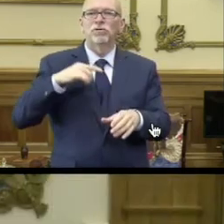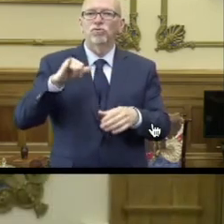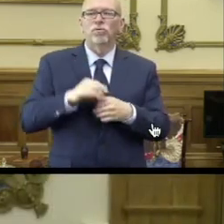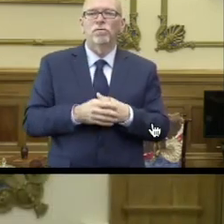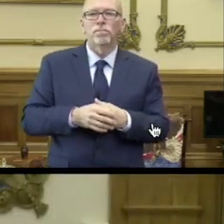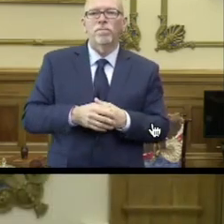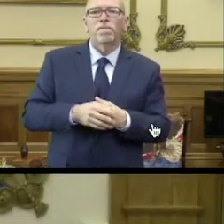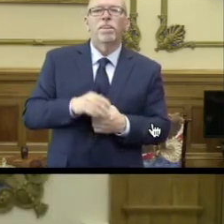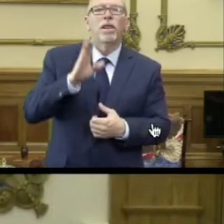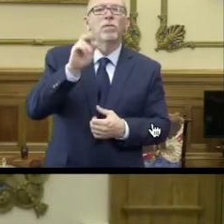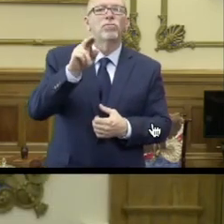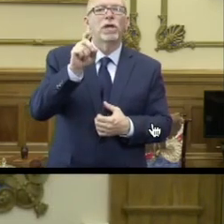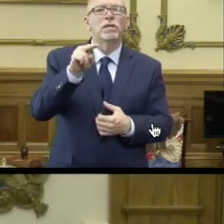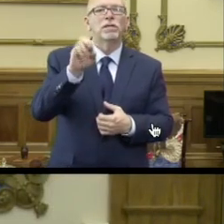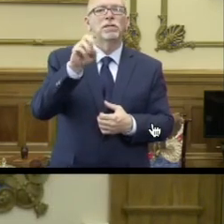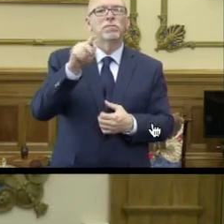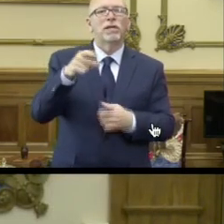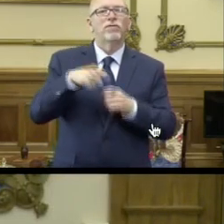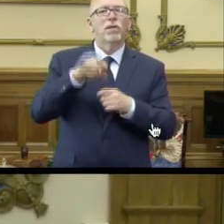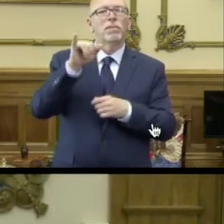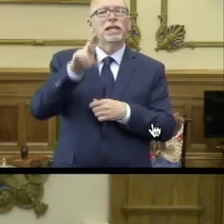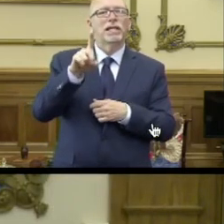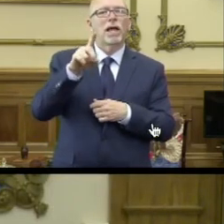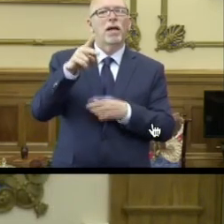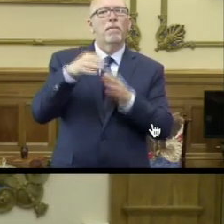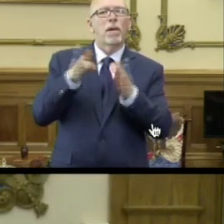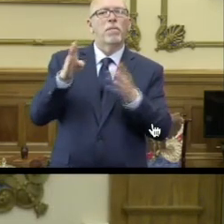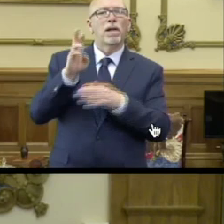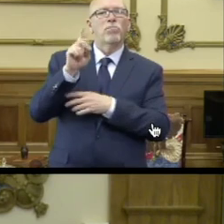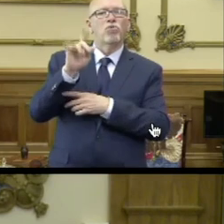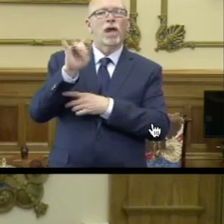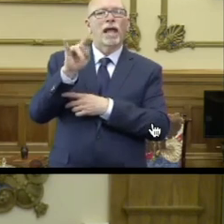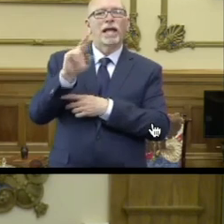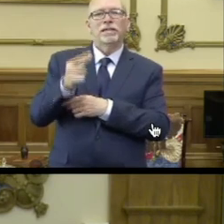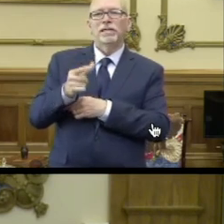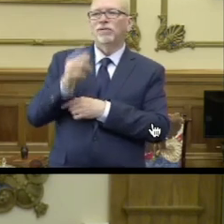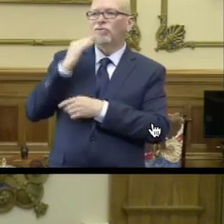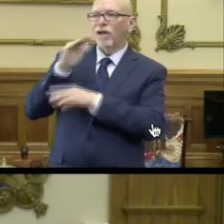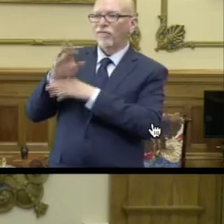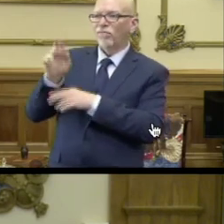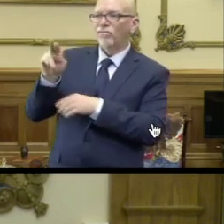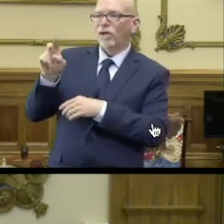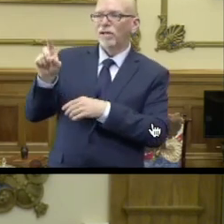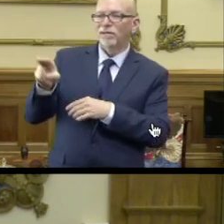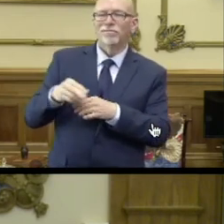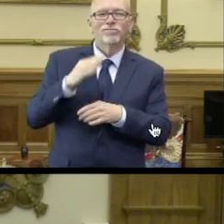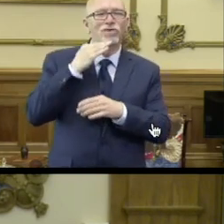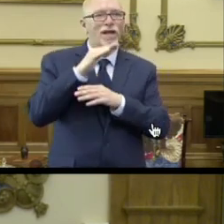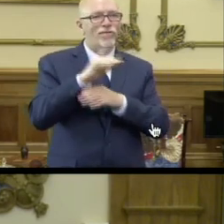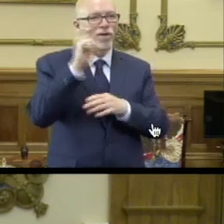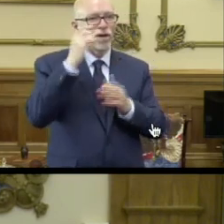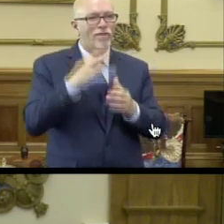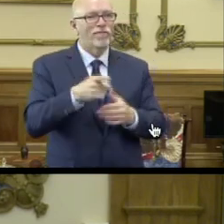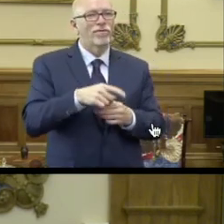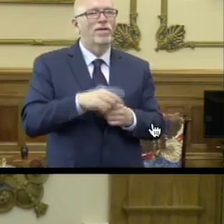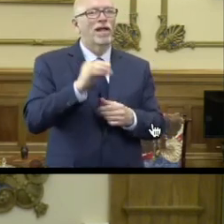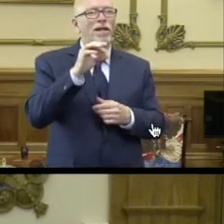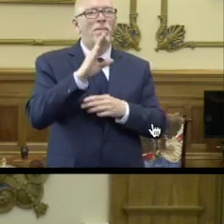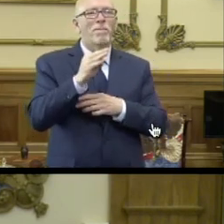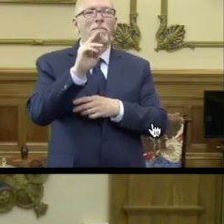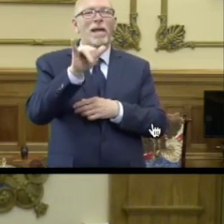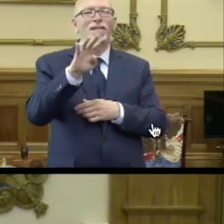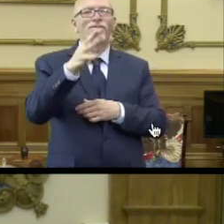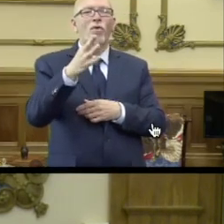Brandon Smith, Indiana Public Broadcasting. Good afternoon, Brandon. Good afternoon, Governor. May the fourth be with you.